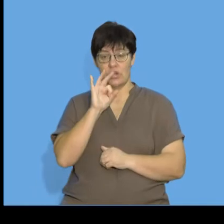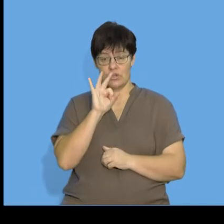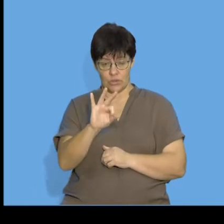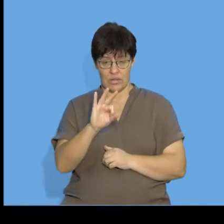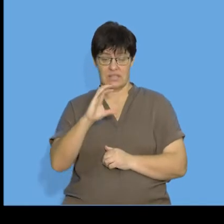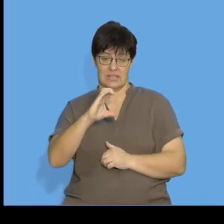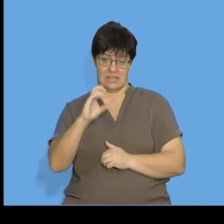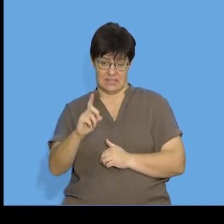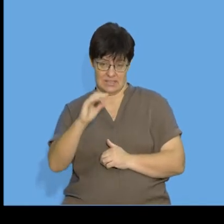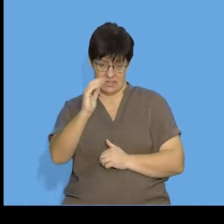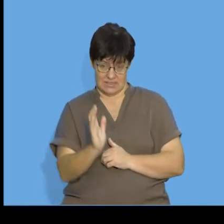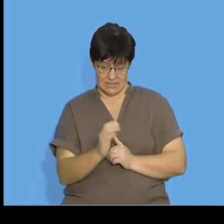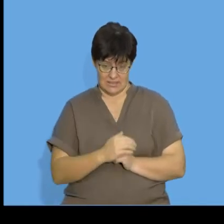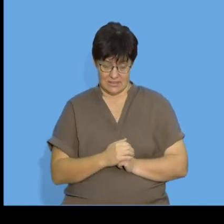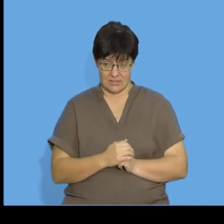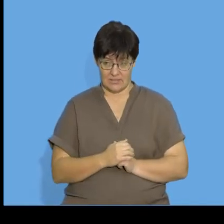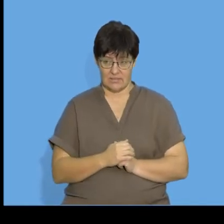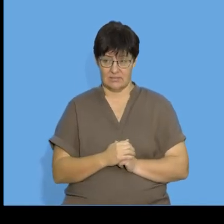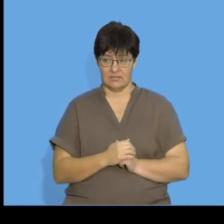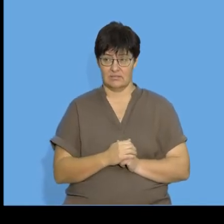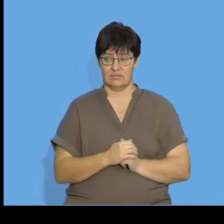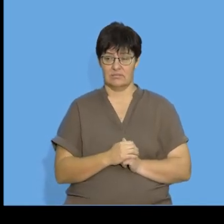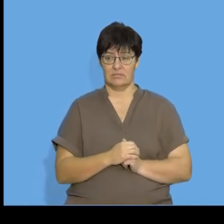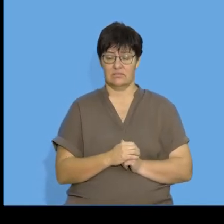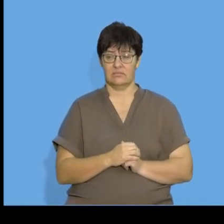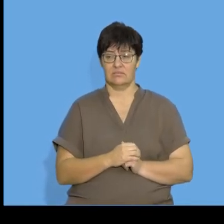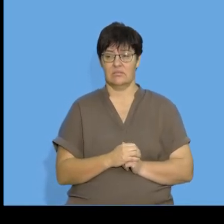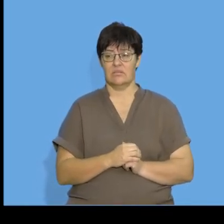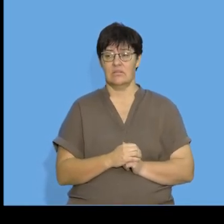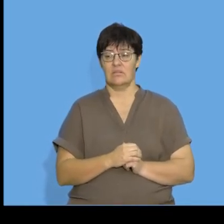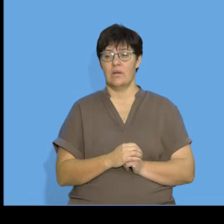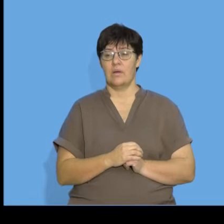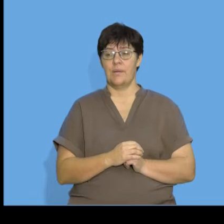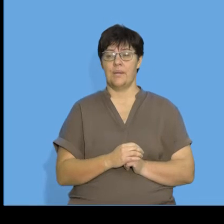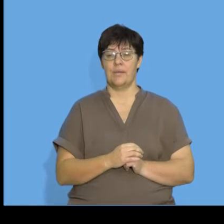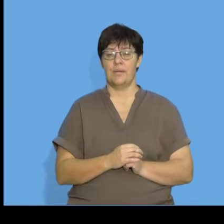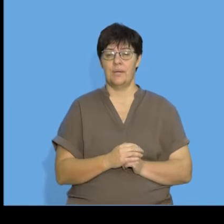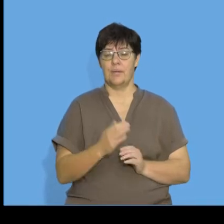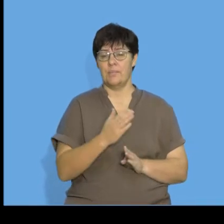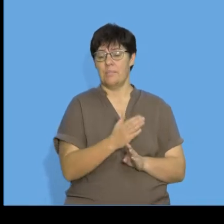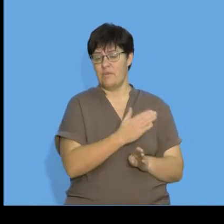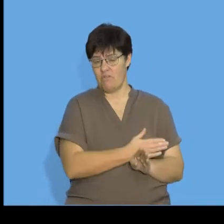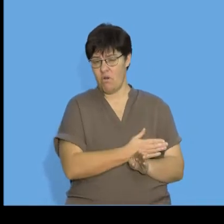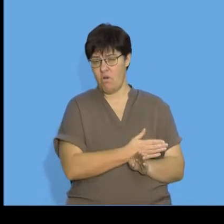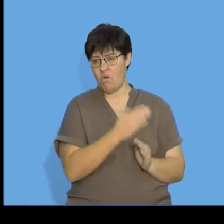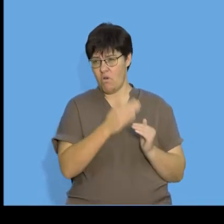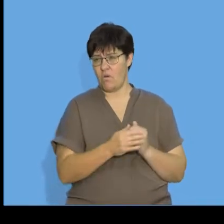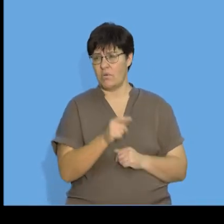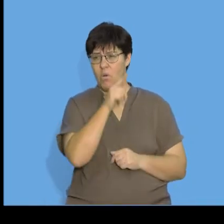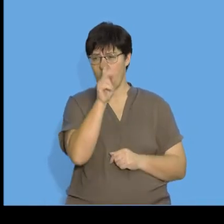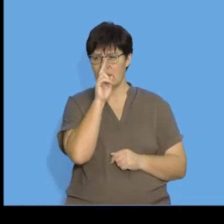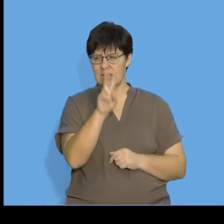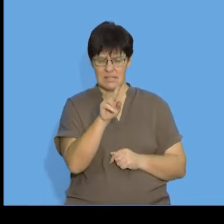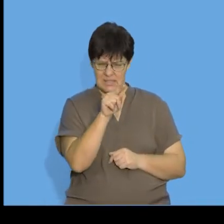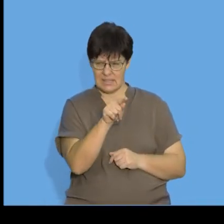three common differences. Also, just before I conclude about this, I'm sure